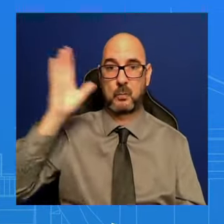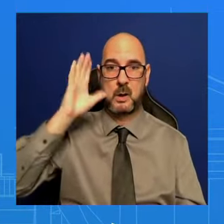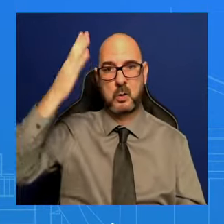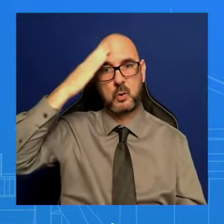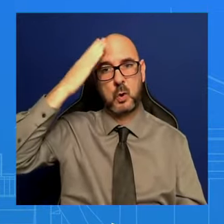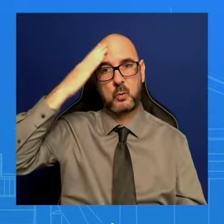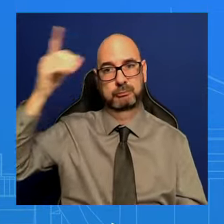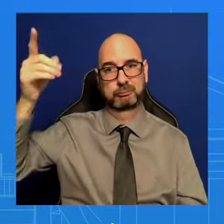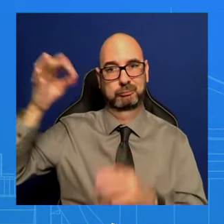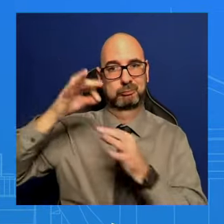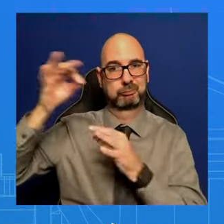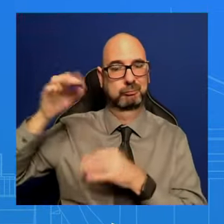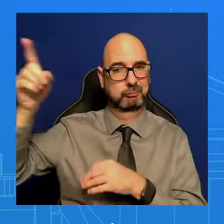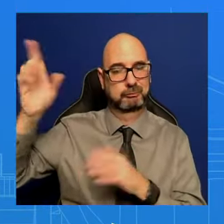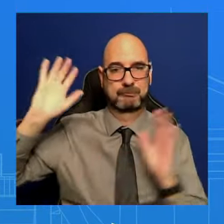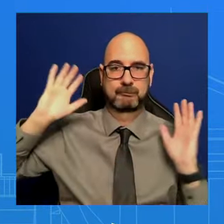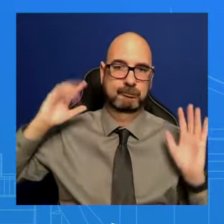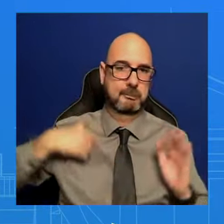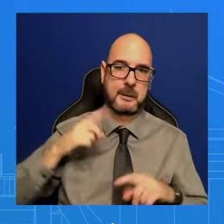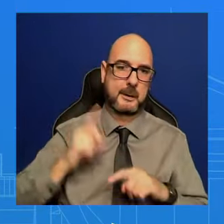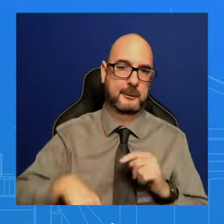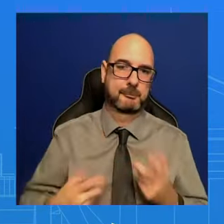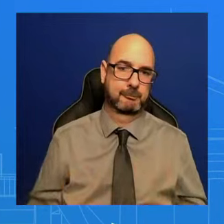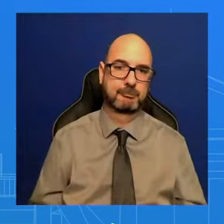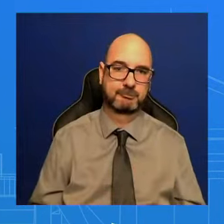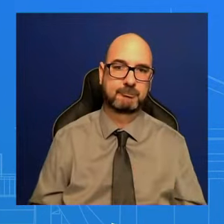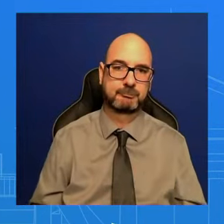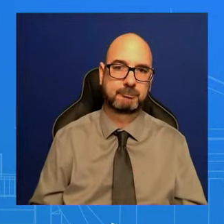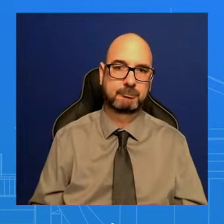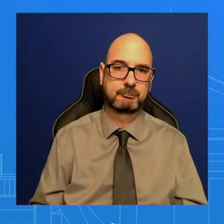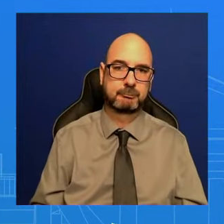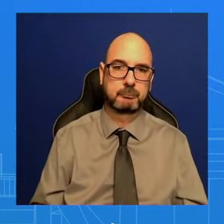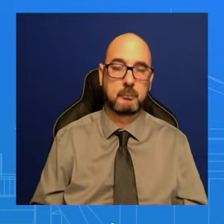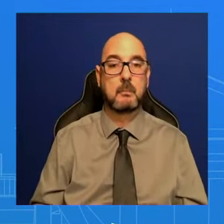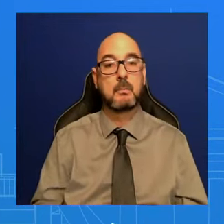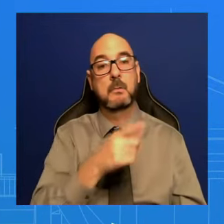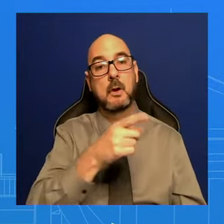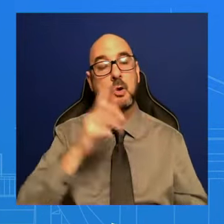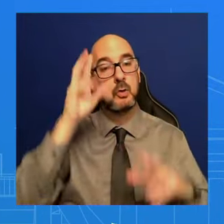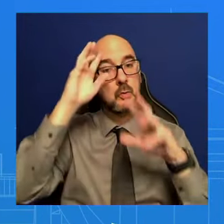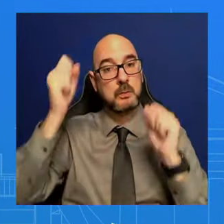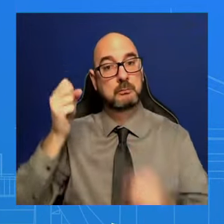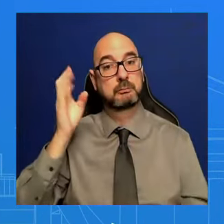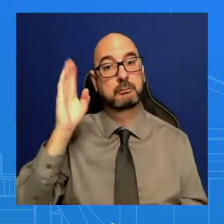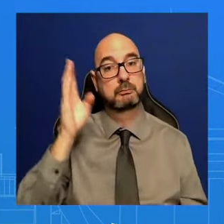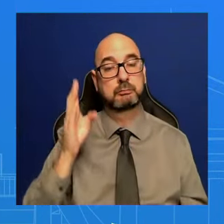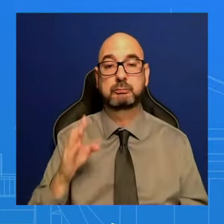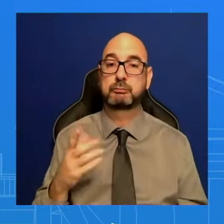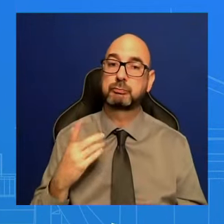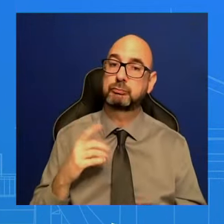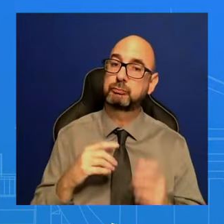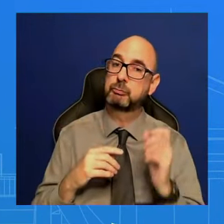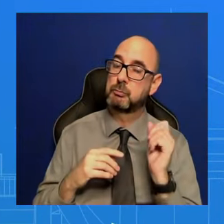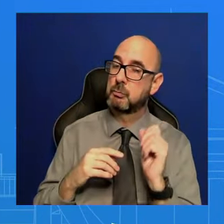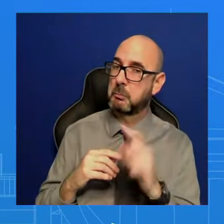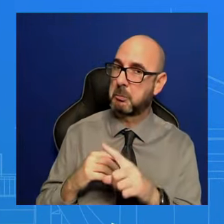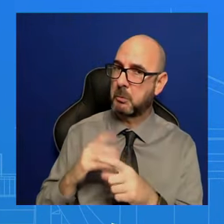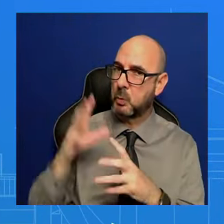Thank you. When the President speaks tomorrow night, you said he's going to talk about his efforts to bolster